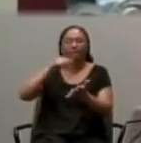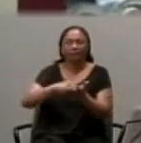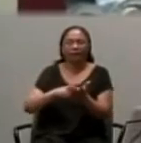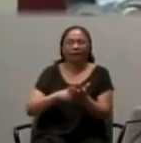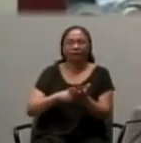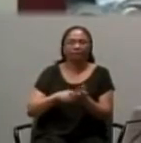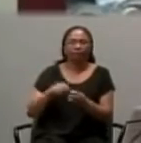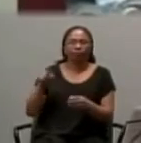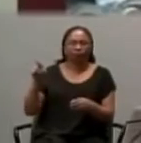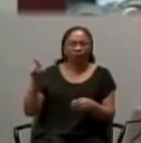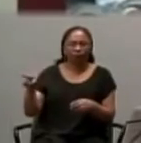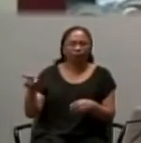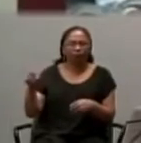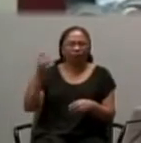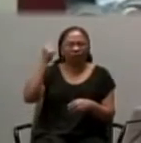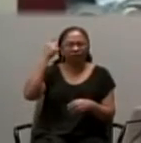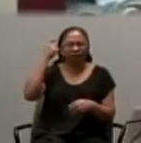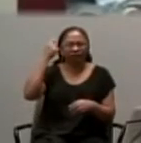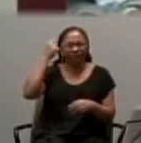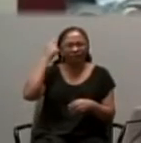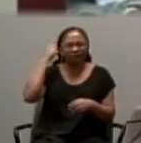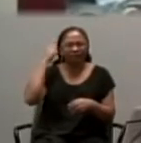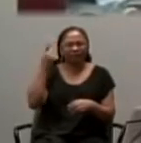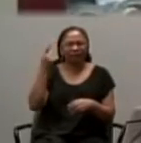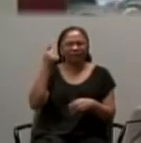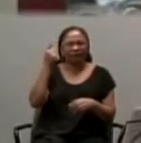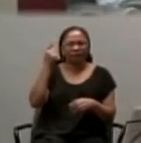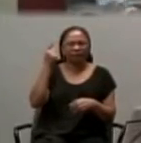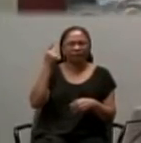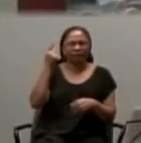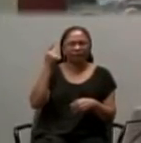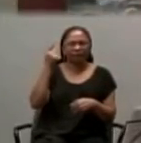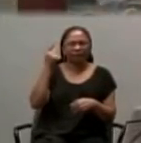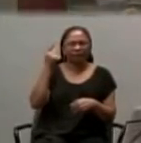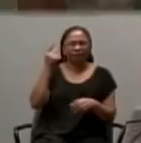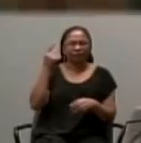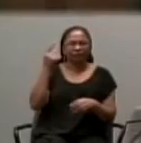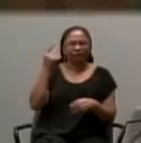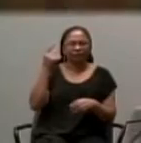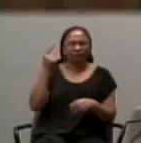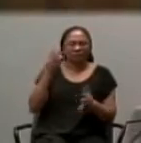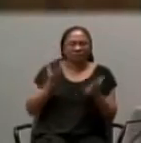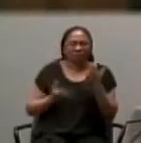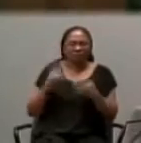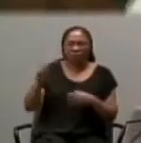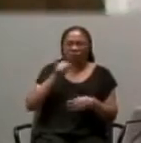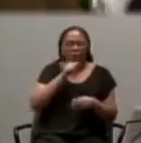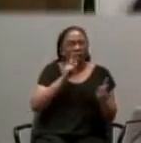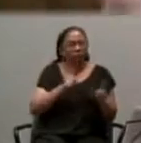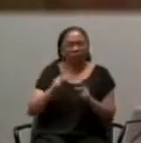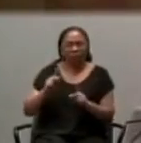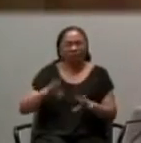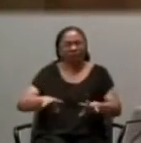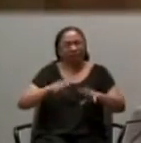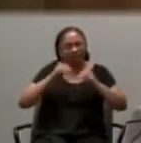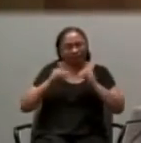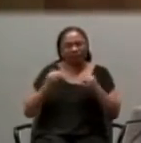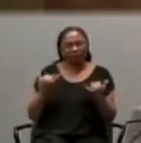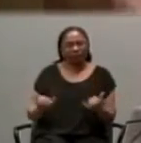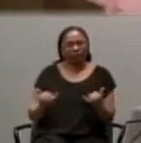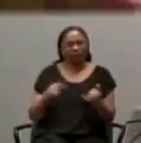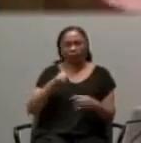faith that you may want or not be prepared to accept in your life. So, make your choices.